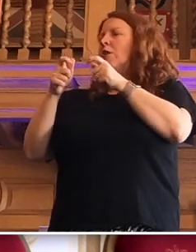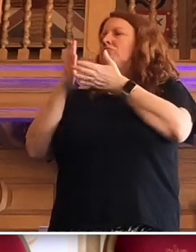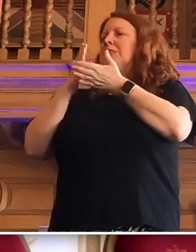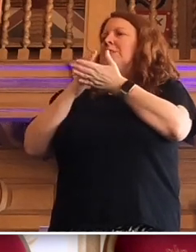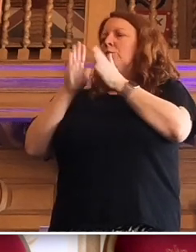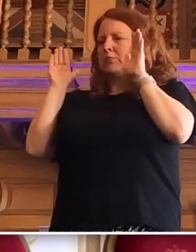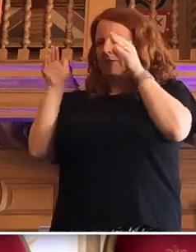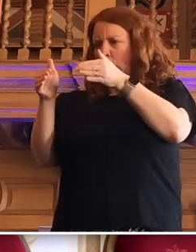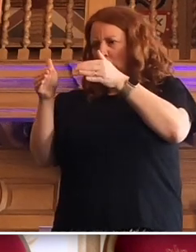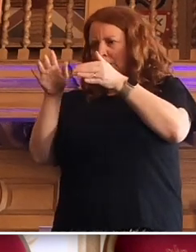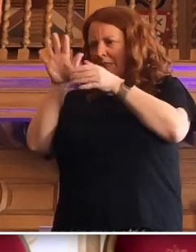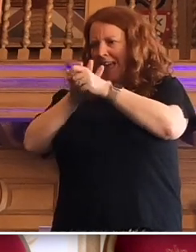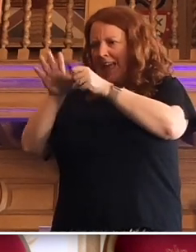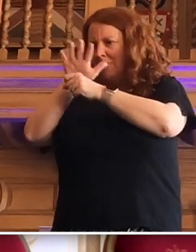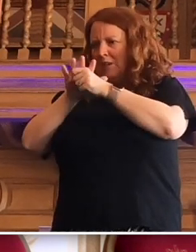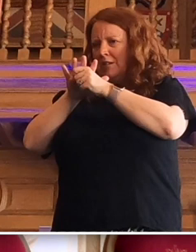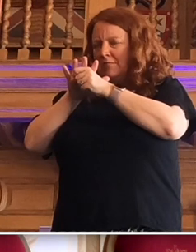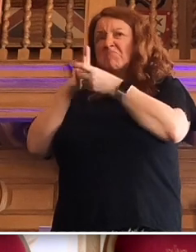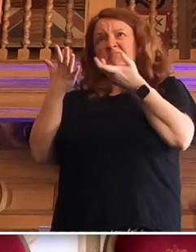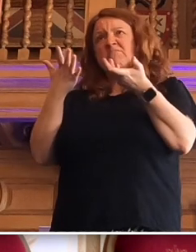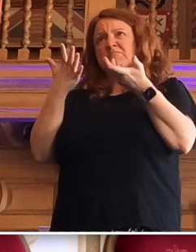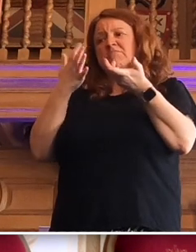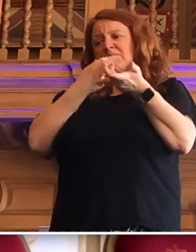on the worst off, kind of makes sense.